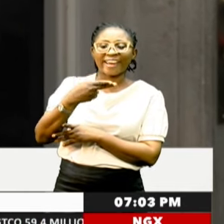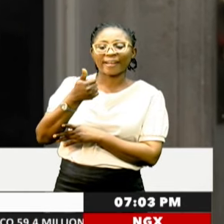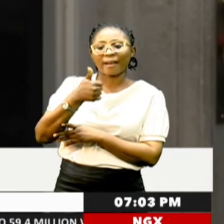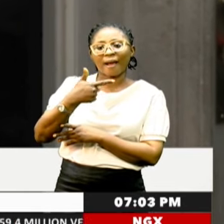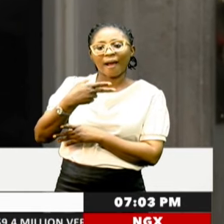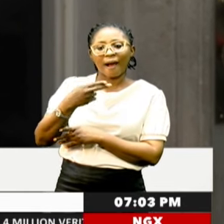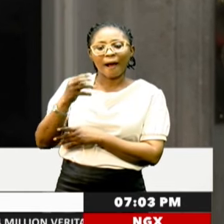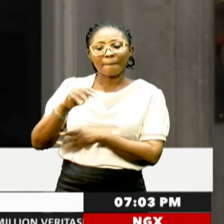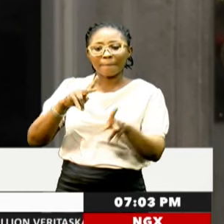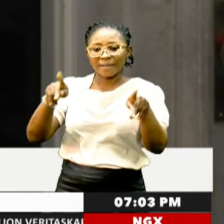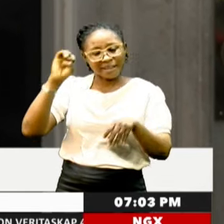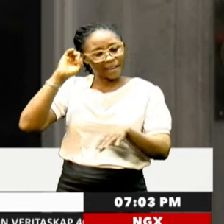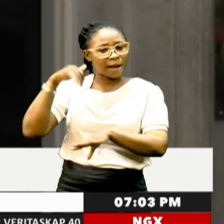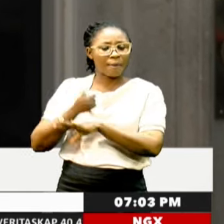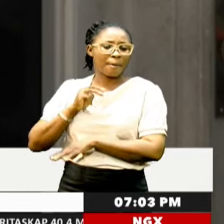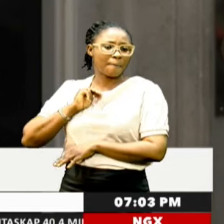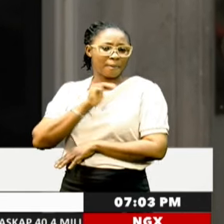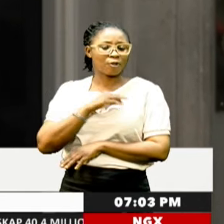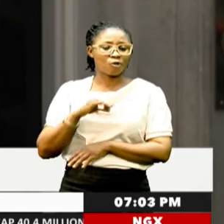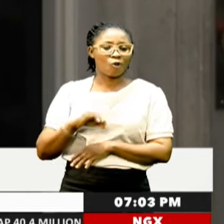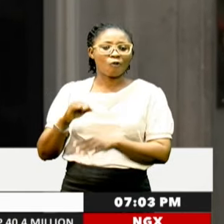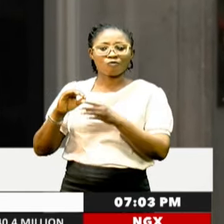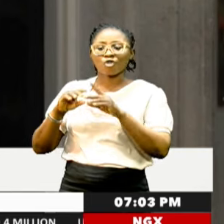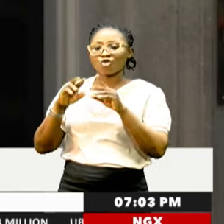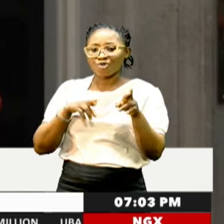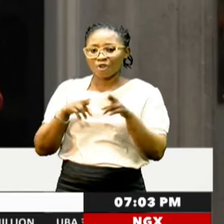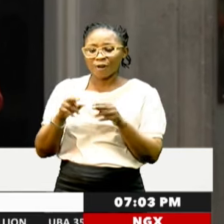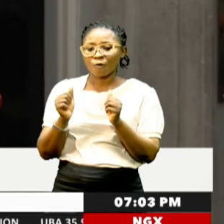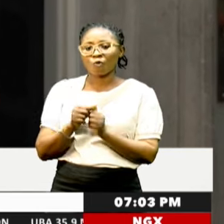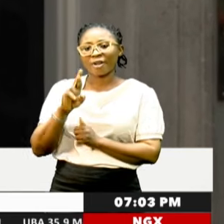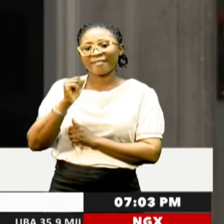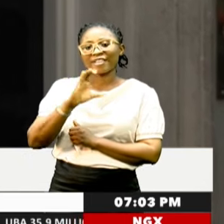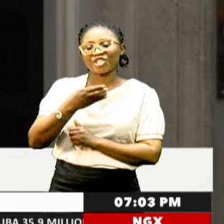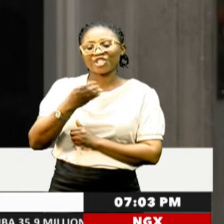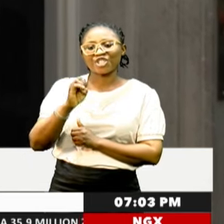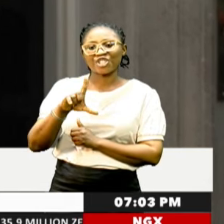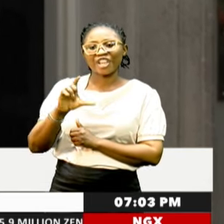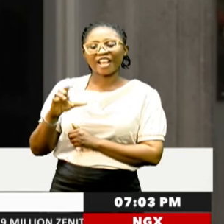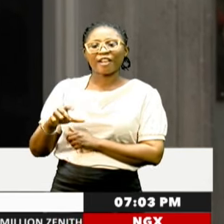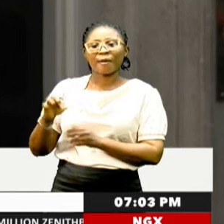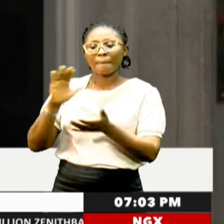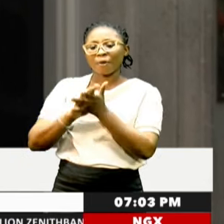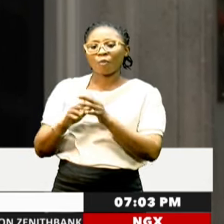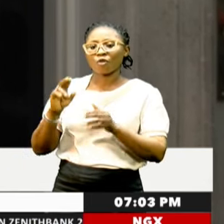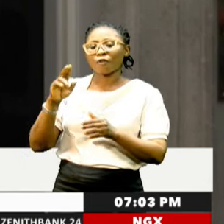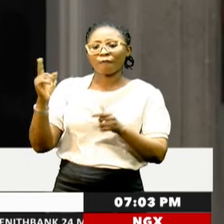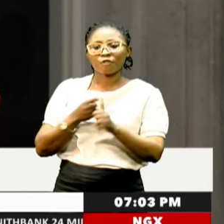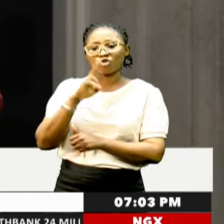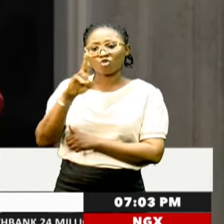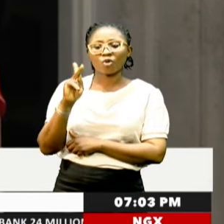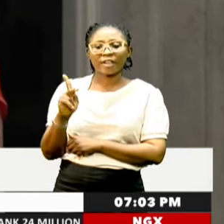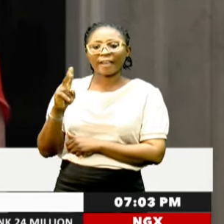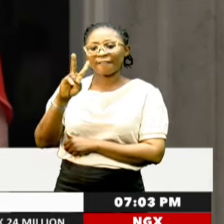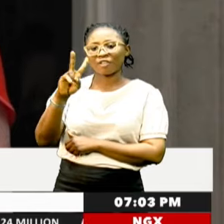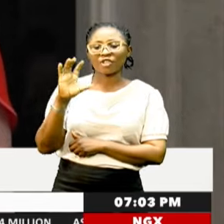Minister appointed some members of his cabinet, with Rachel Reeves becoming the first UK female chancellor, Yvette